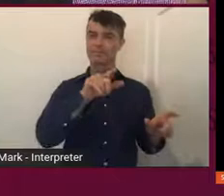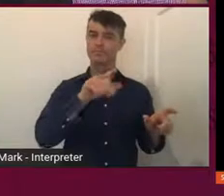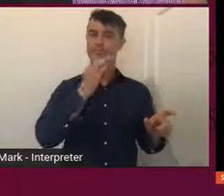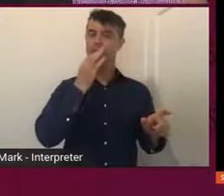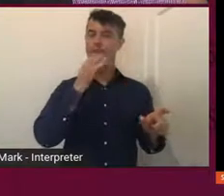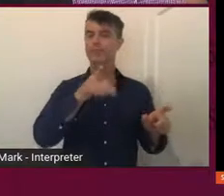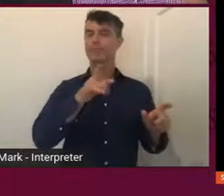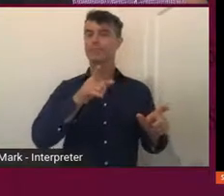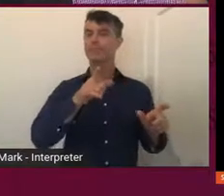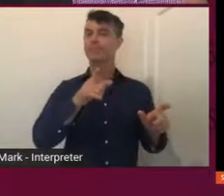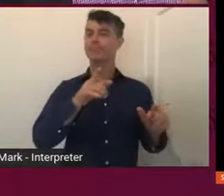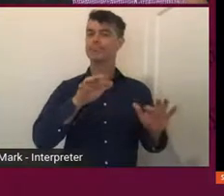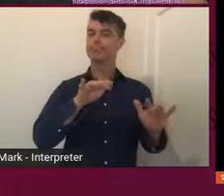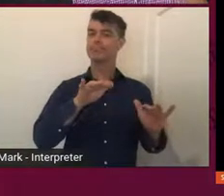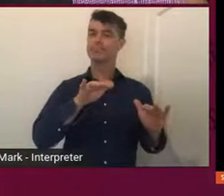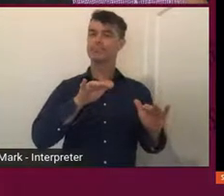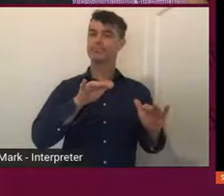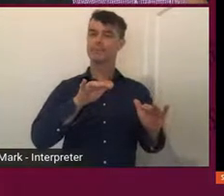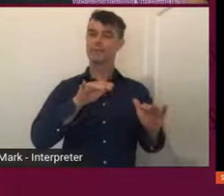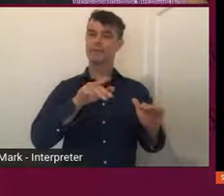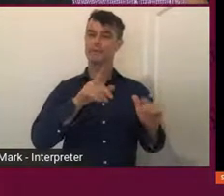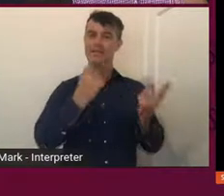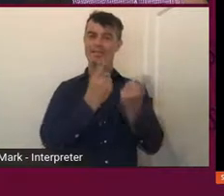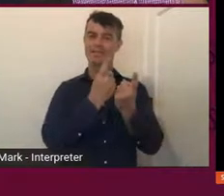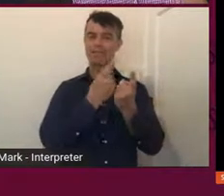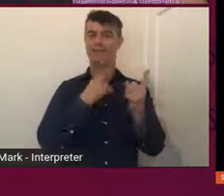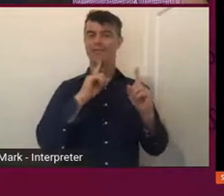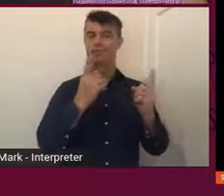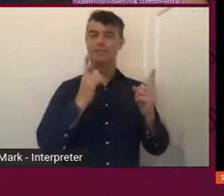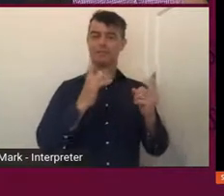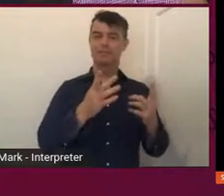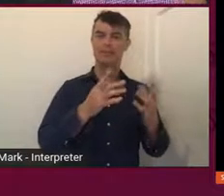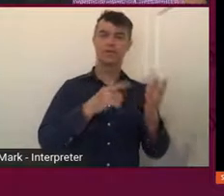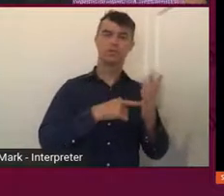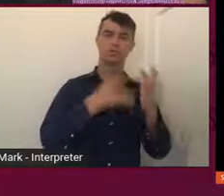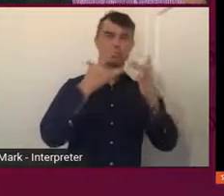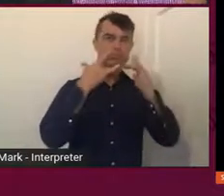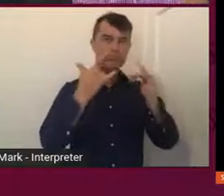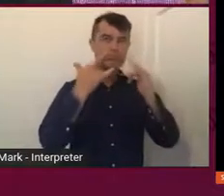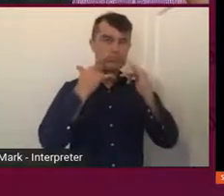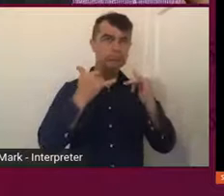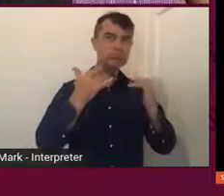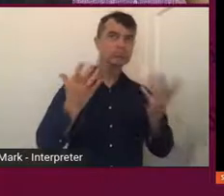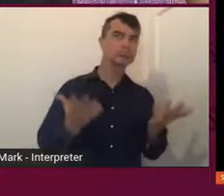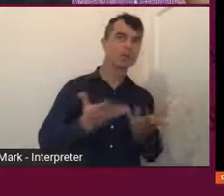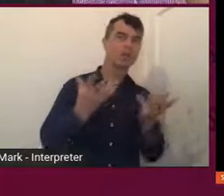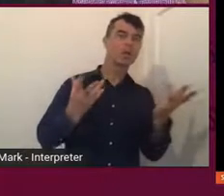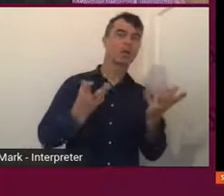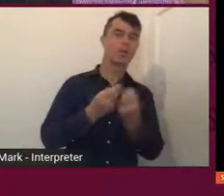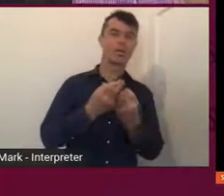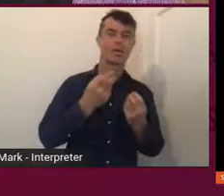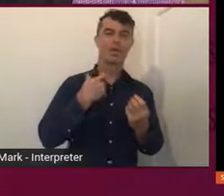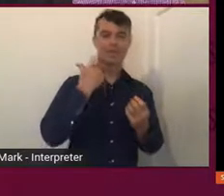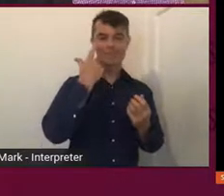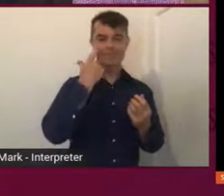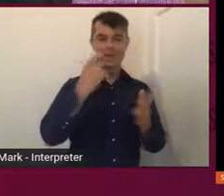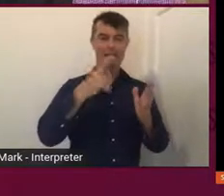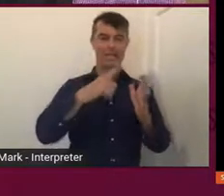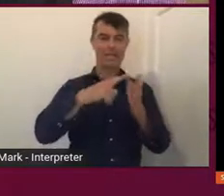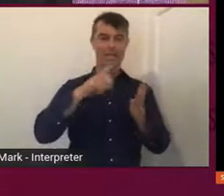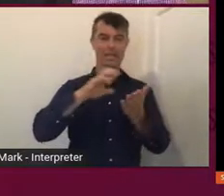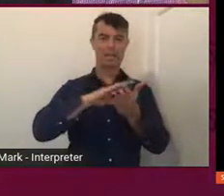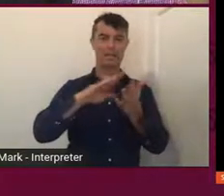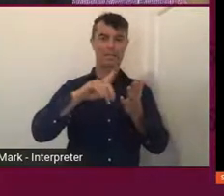pieces that I first started playing around with. And I was, I'd found an echidna on